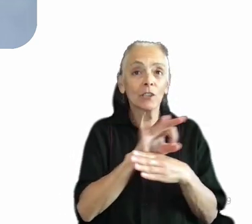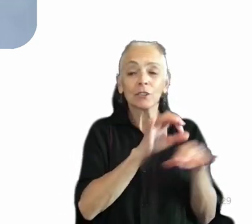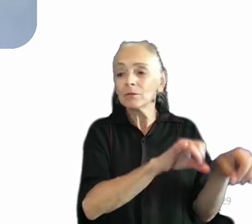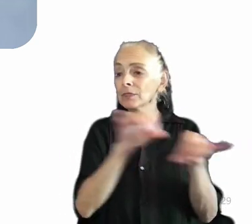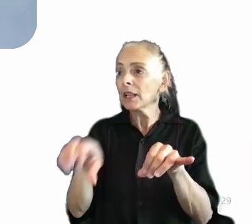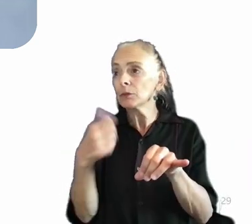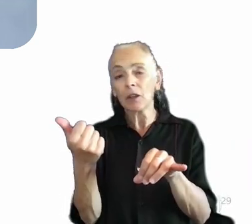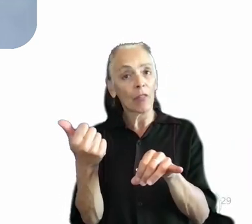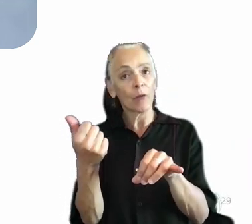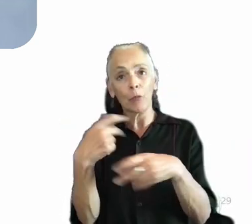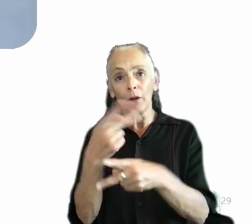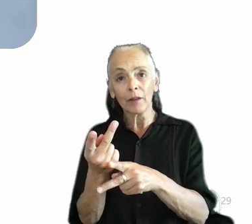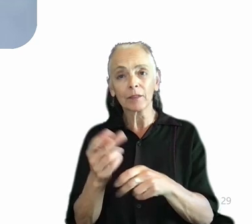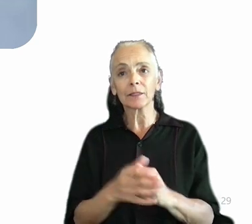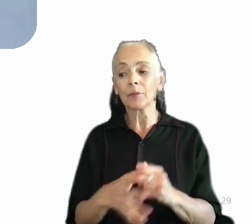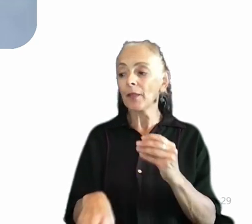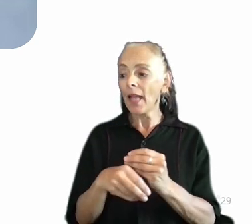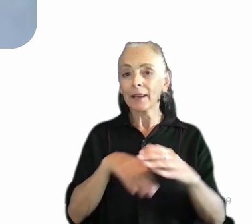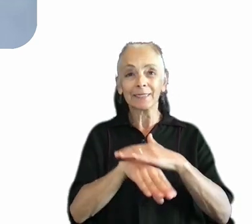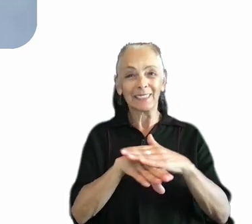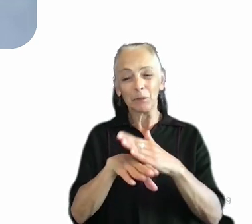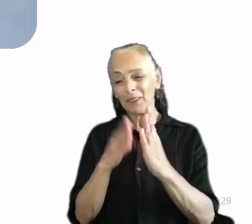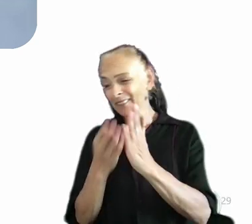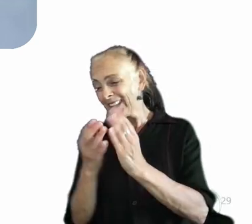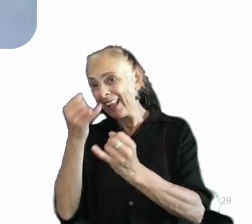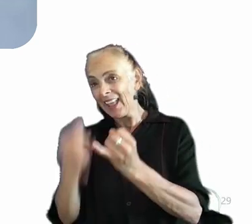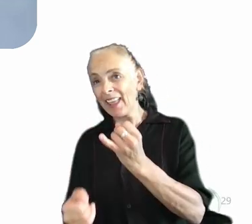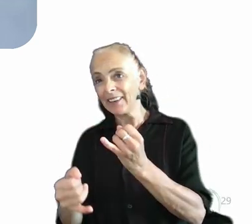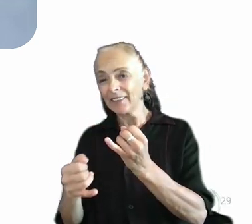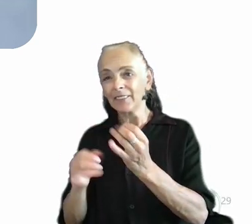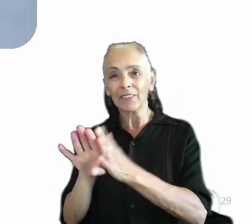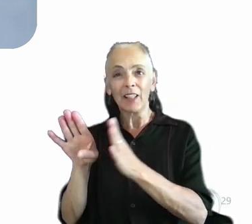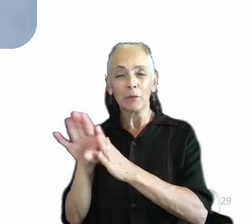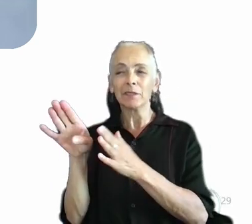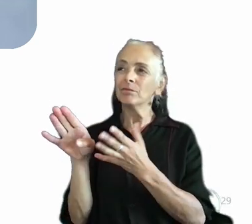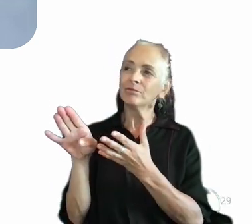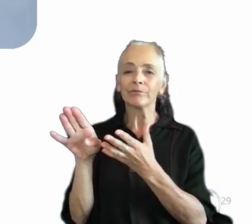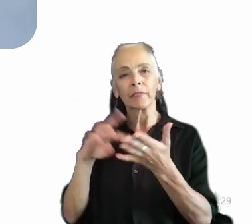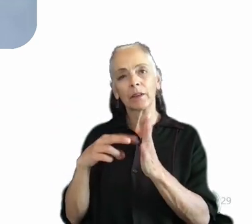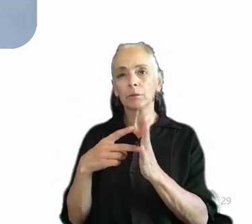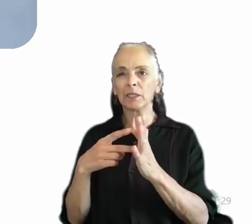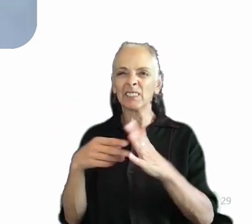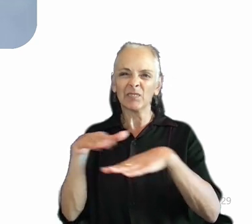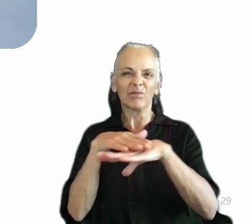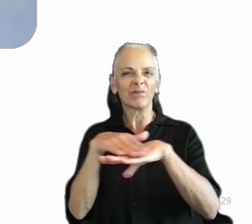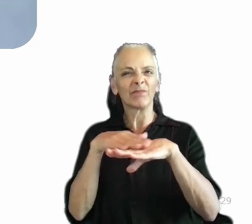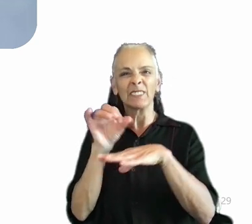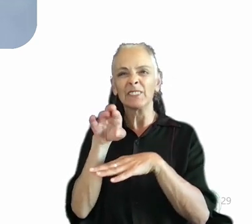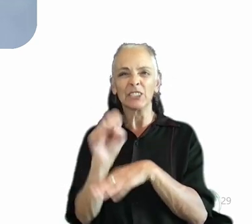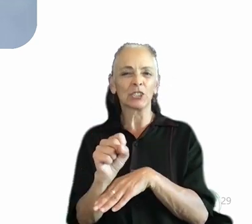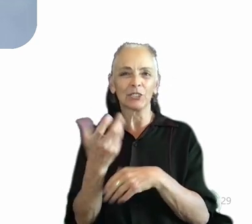Adding accessibility features in at the end of product development means that yes, those features are there and that is great, but it's not